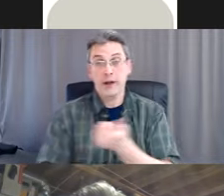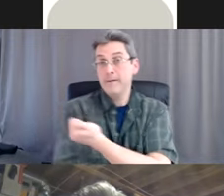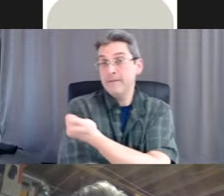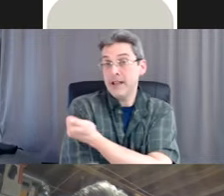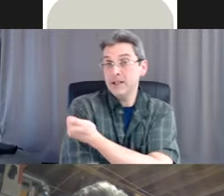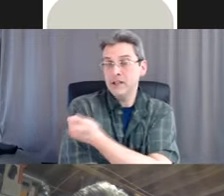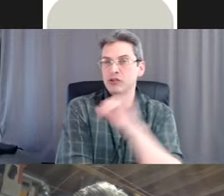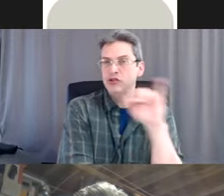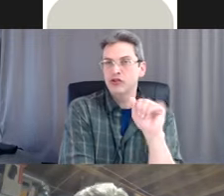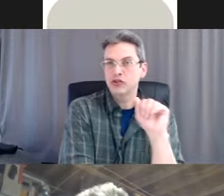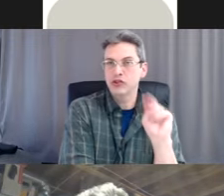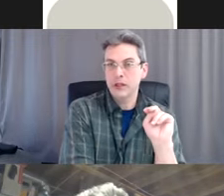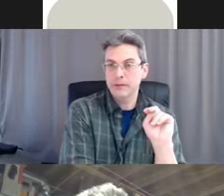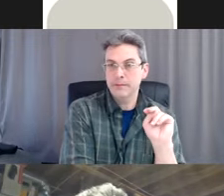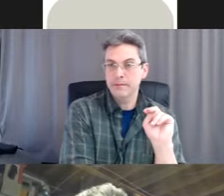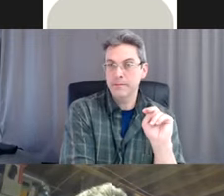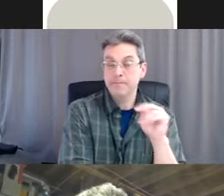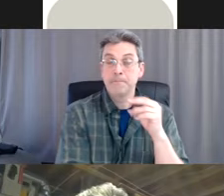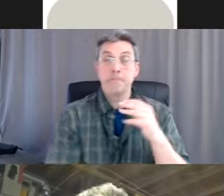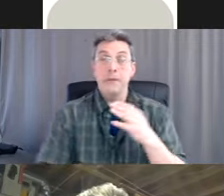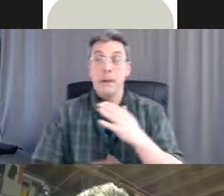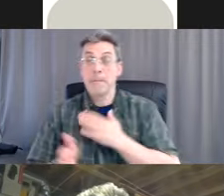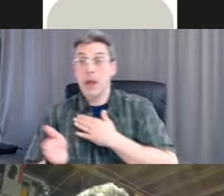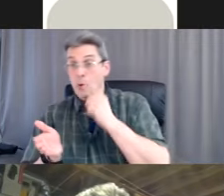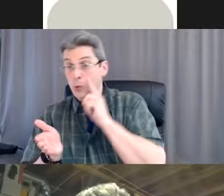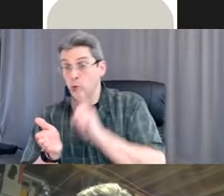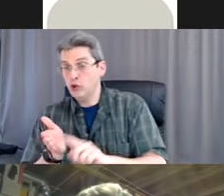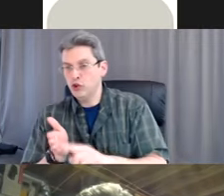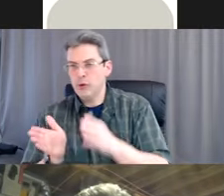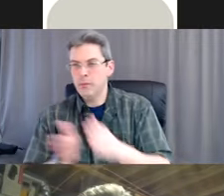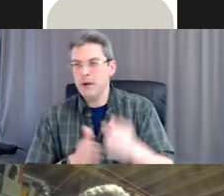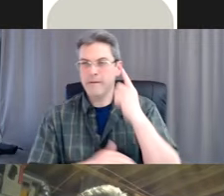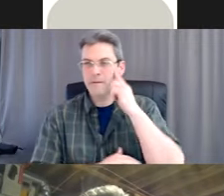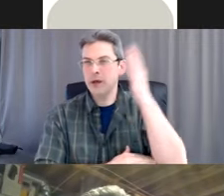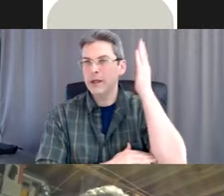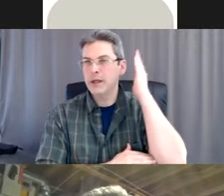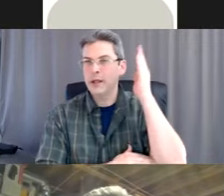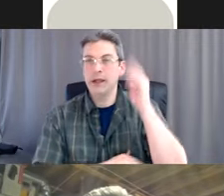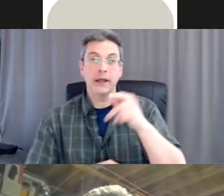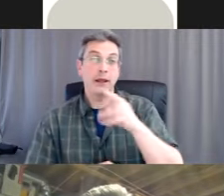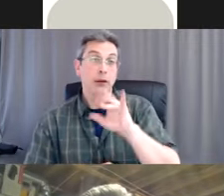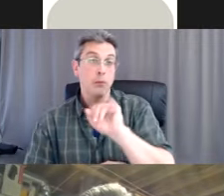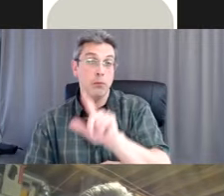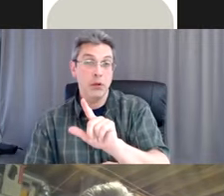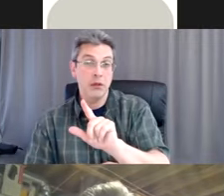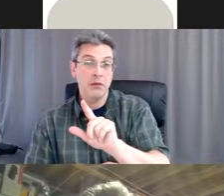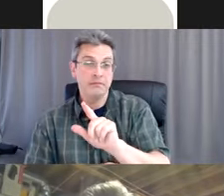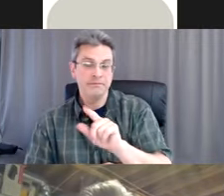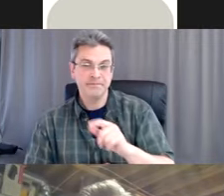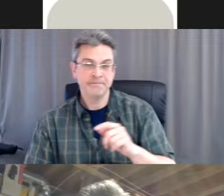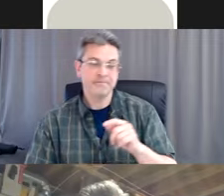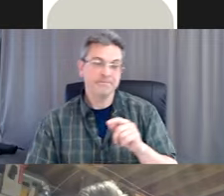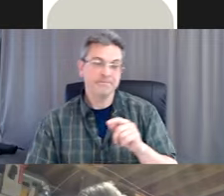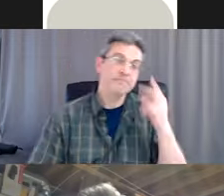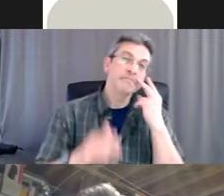research that I've been doing to prepare for April, we've really four to six months is sort of